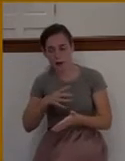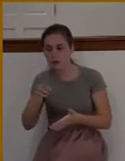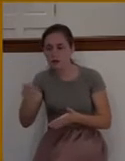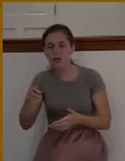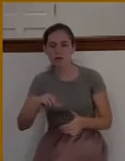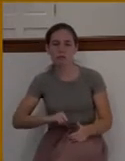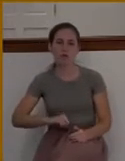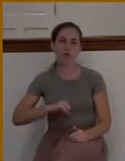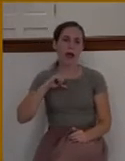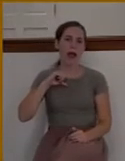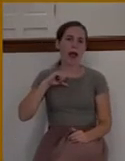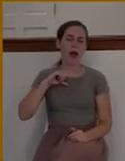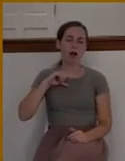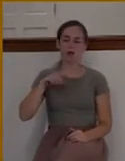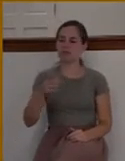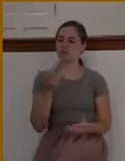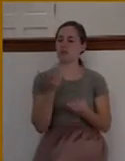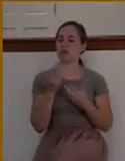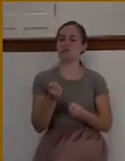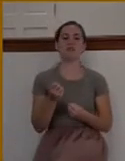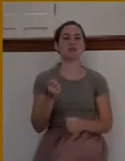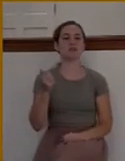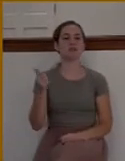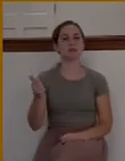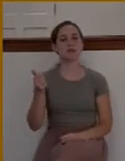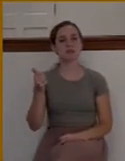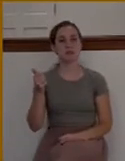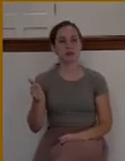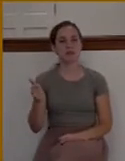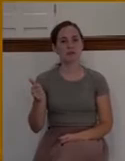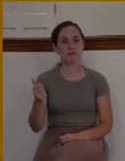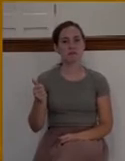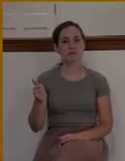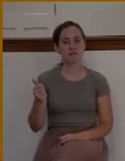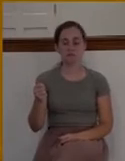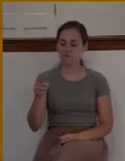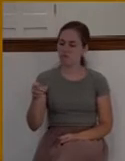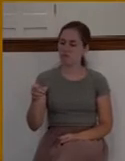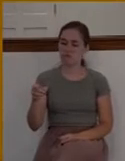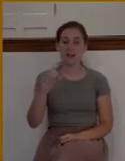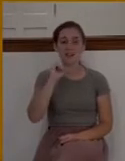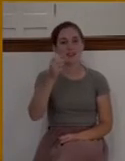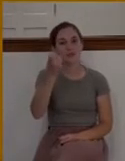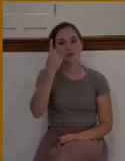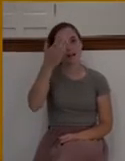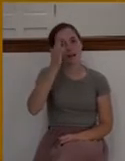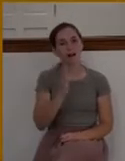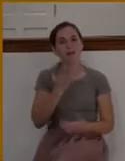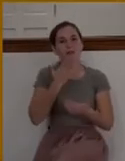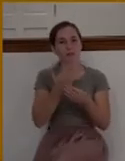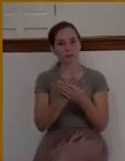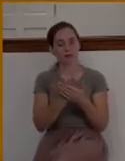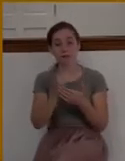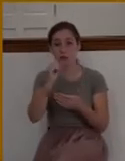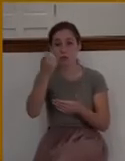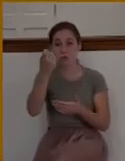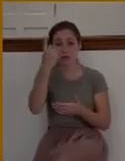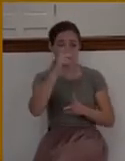has done. He doesn't understand the holiness or goodness of God. He doesn't understand the sinfulness of man.